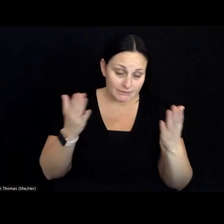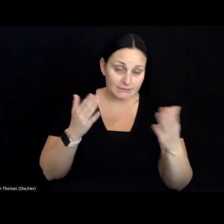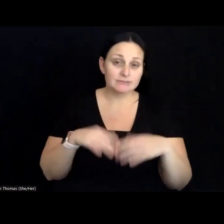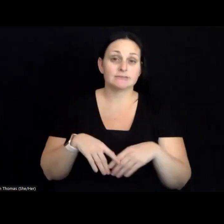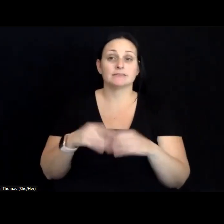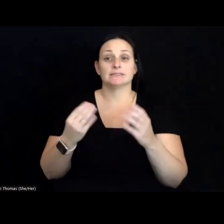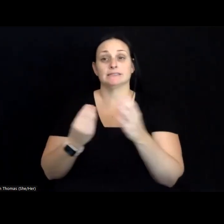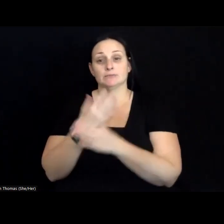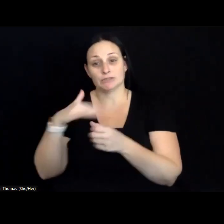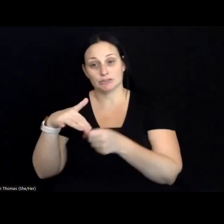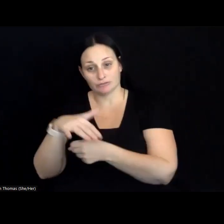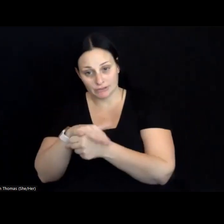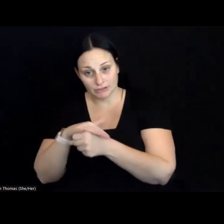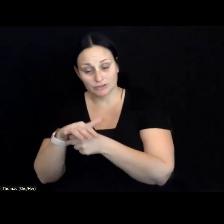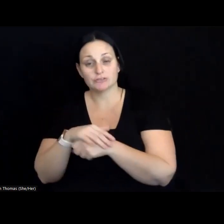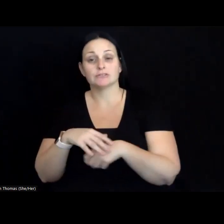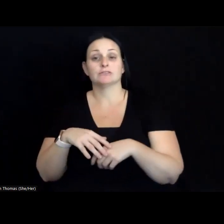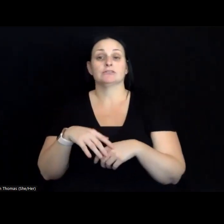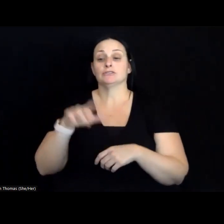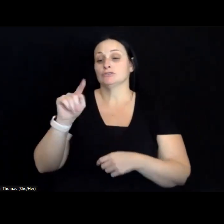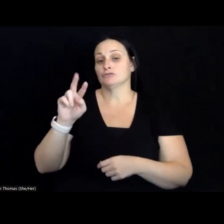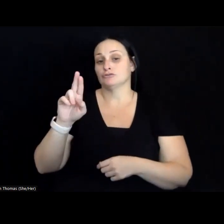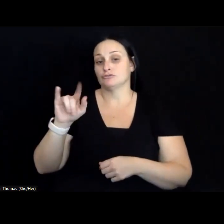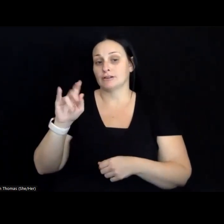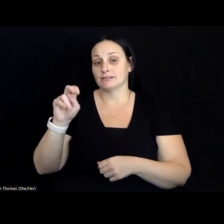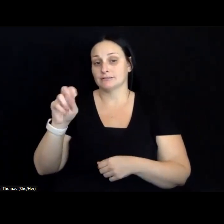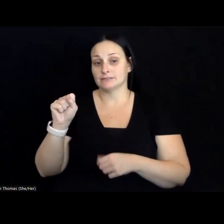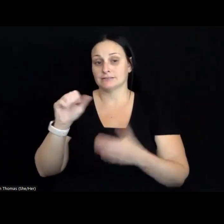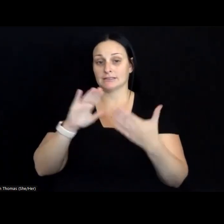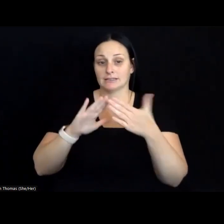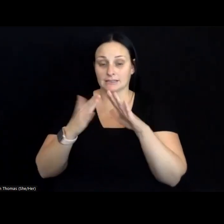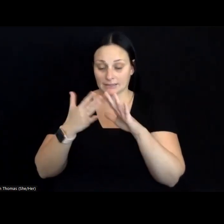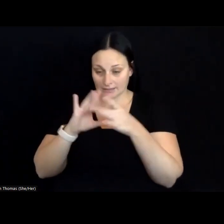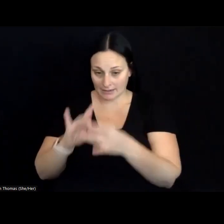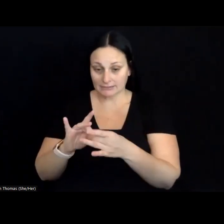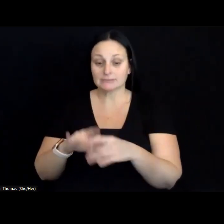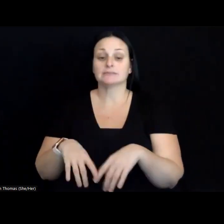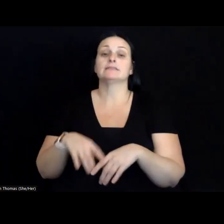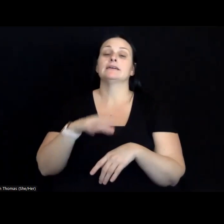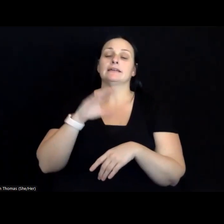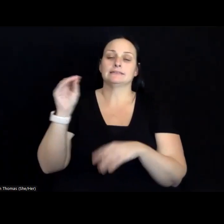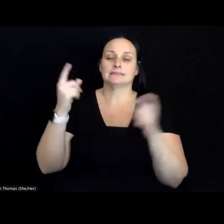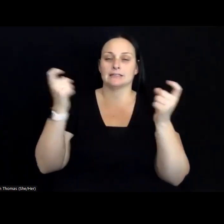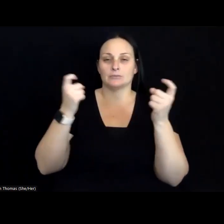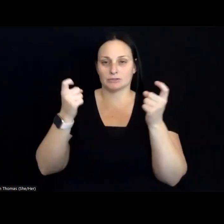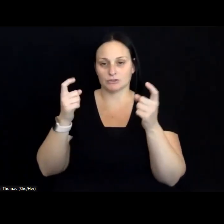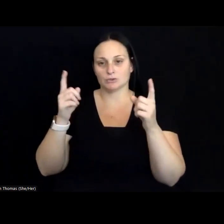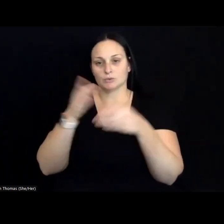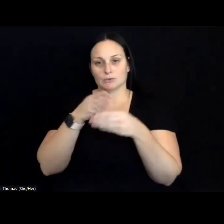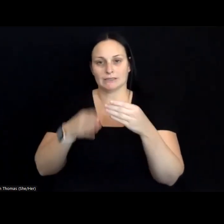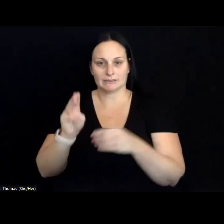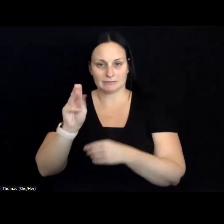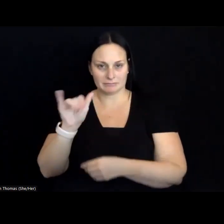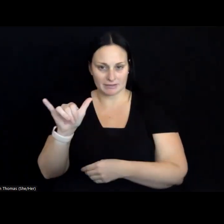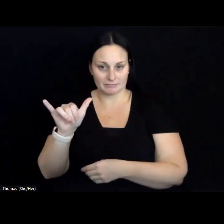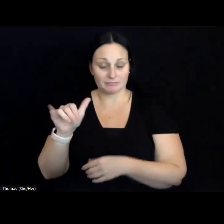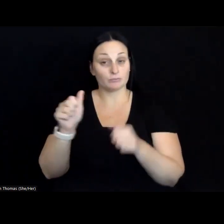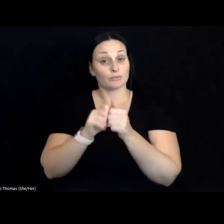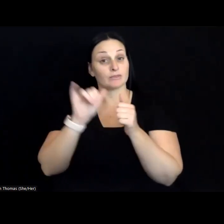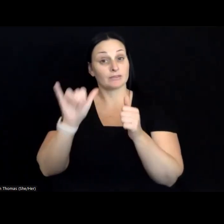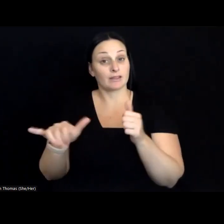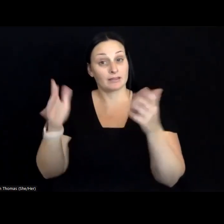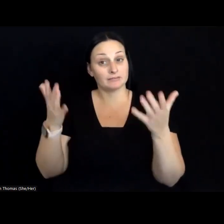Spring Regionals, Tritons Connect, and Alumni Celebration Weekend in May. With that,